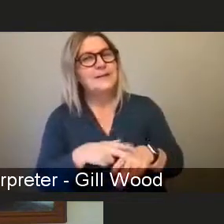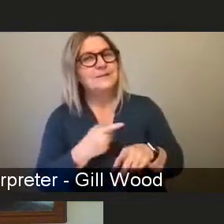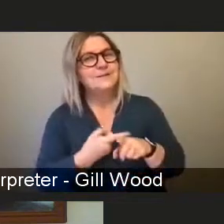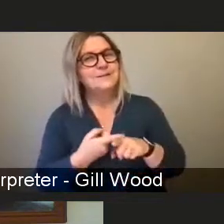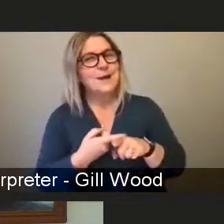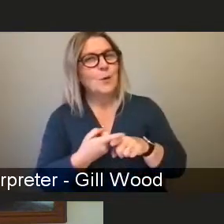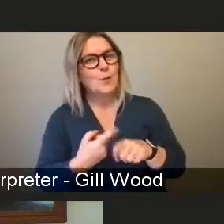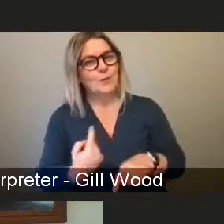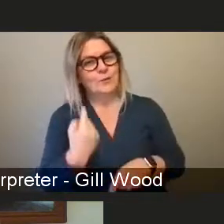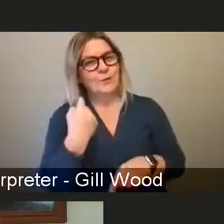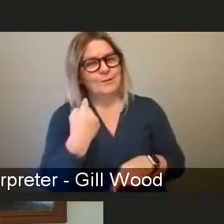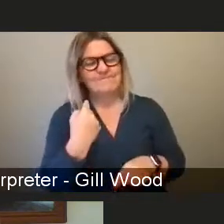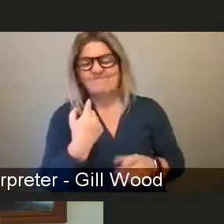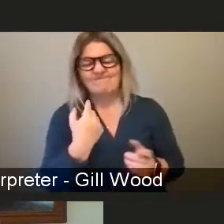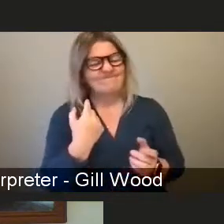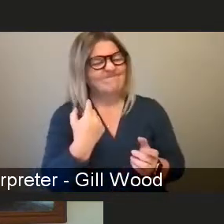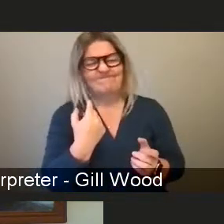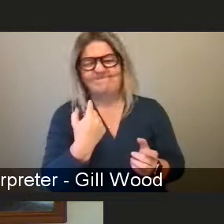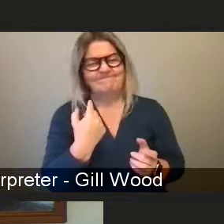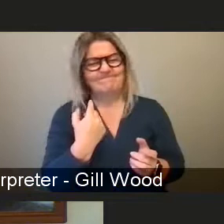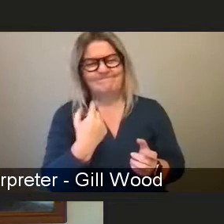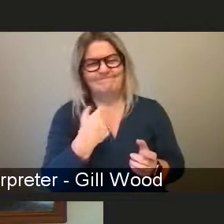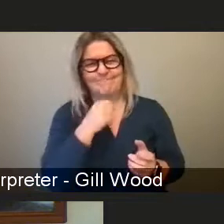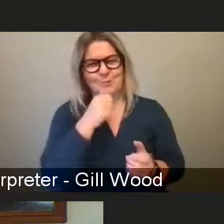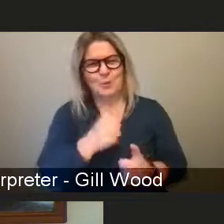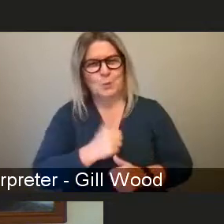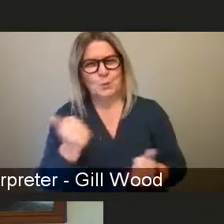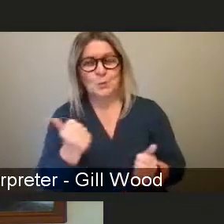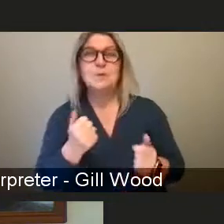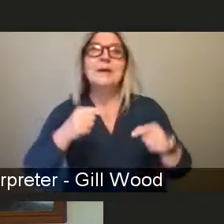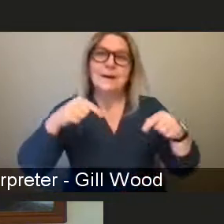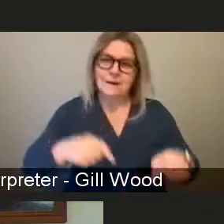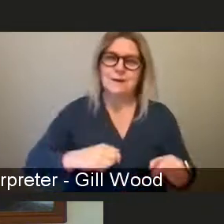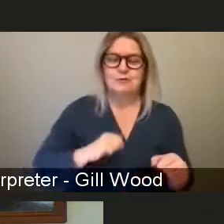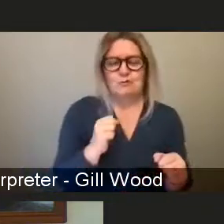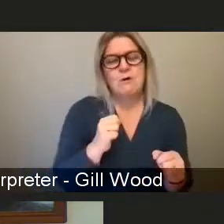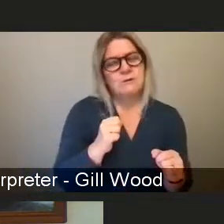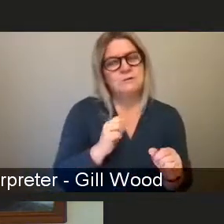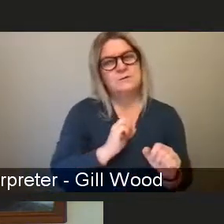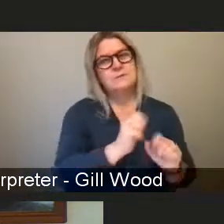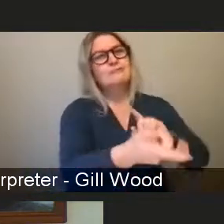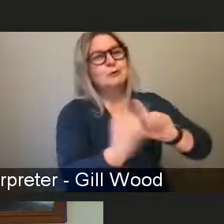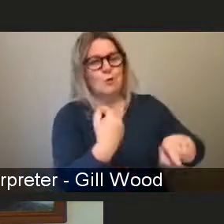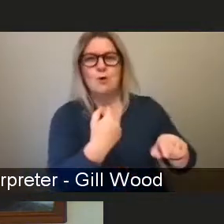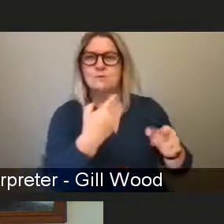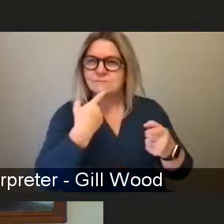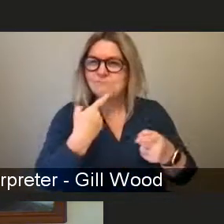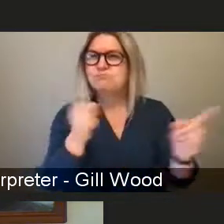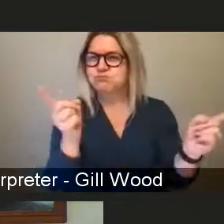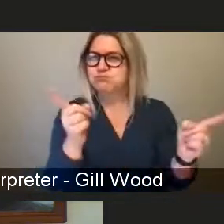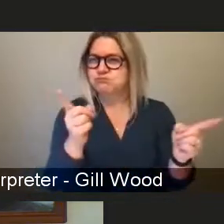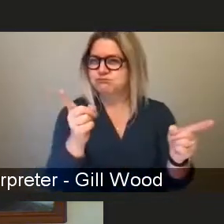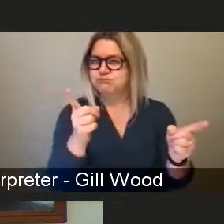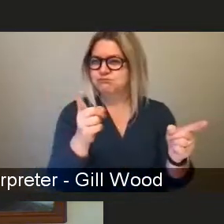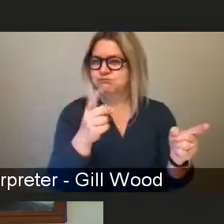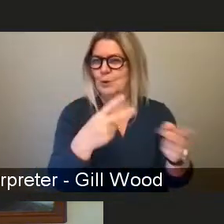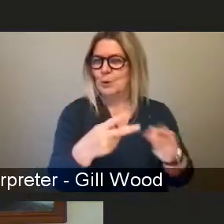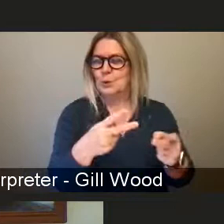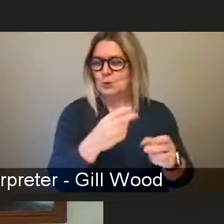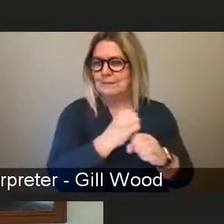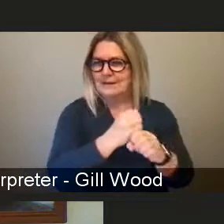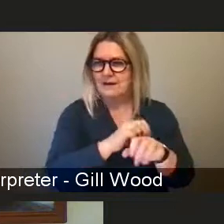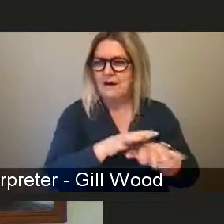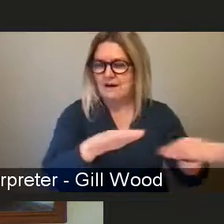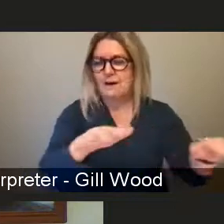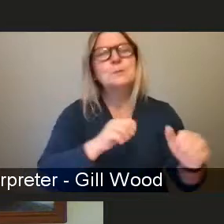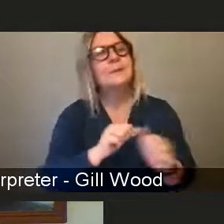I think they said it's on us. And that that was quite refreshing. But the reality is, we have